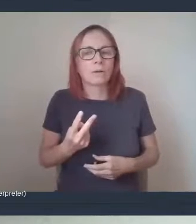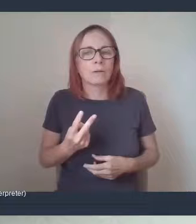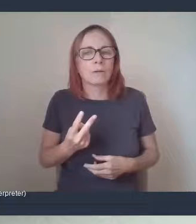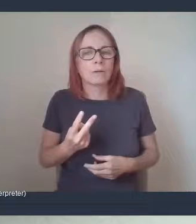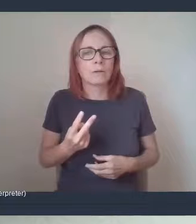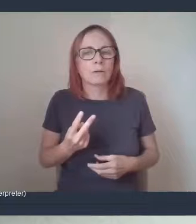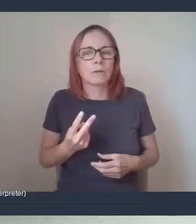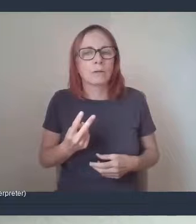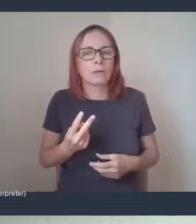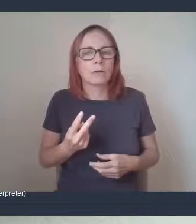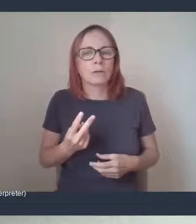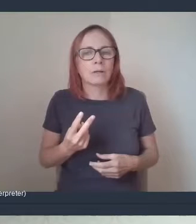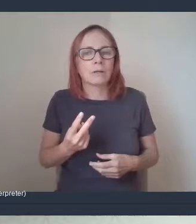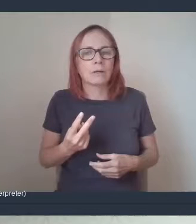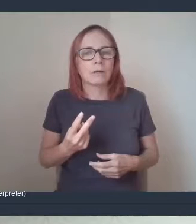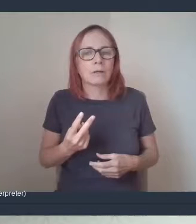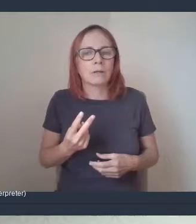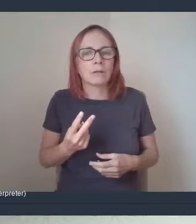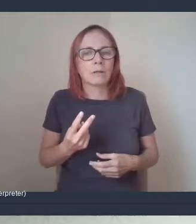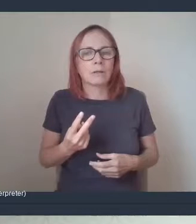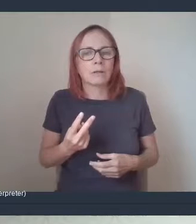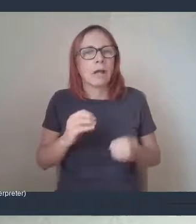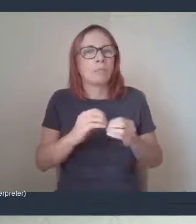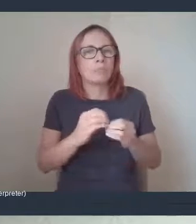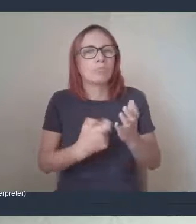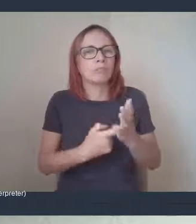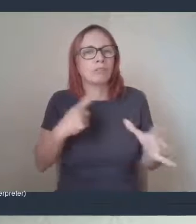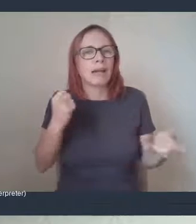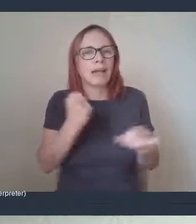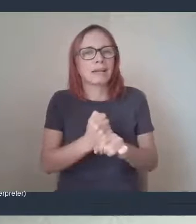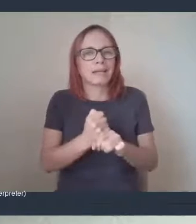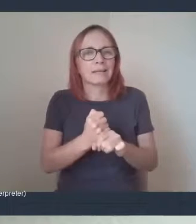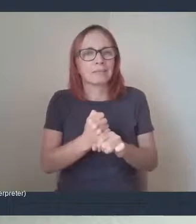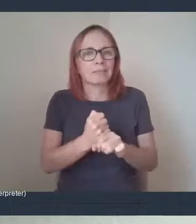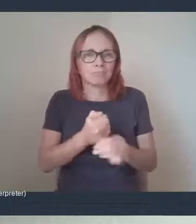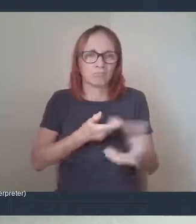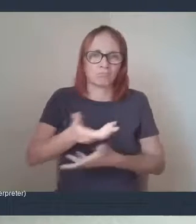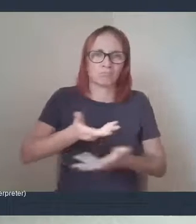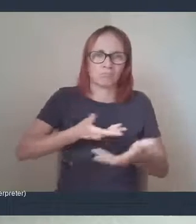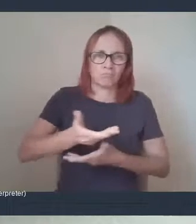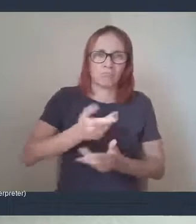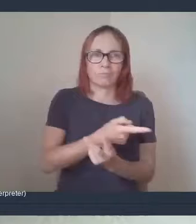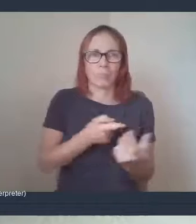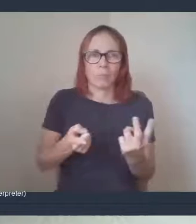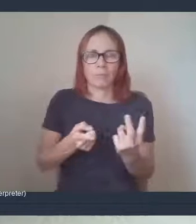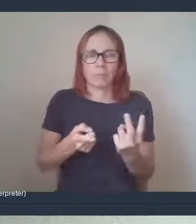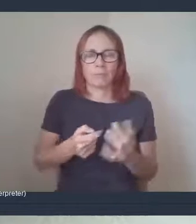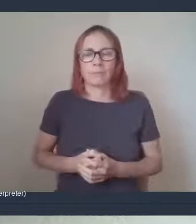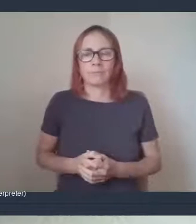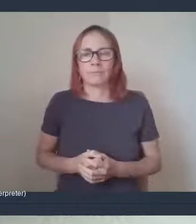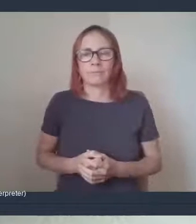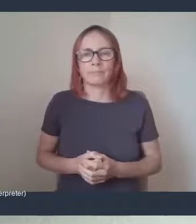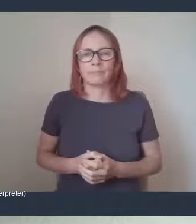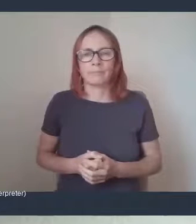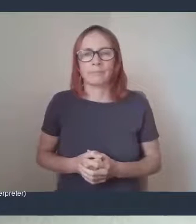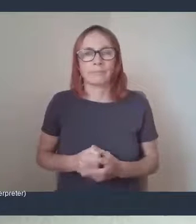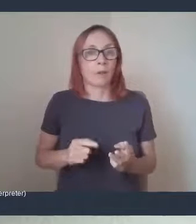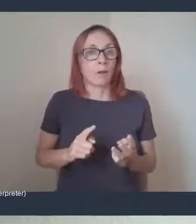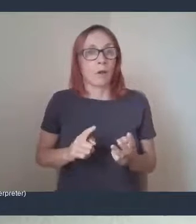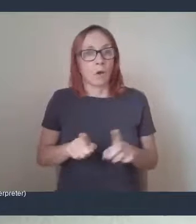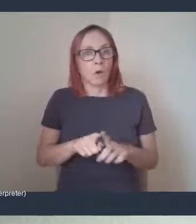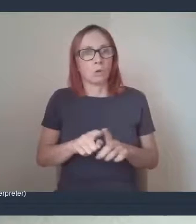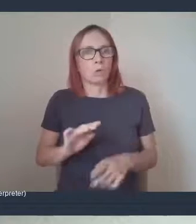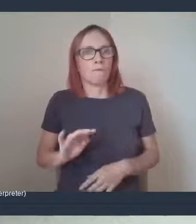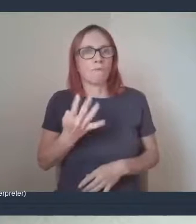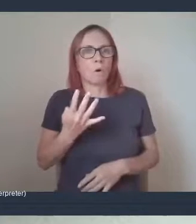Robertson-Fern from Prague, who will be interviewed. And we also have Jackson at four o'clock singing